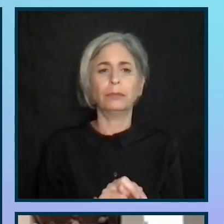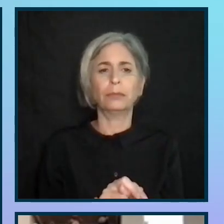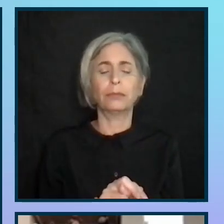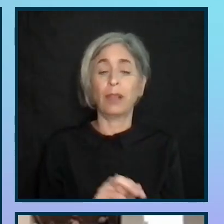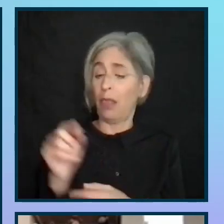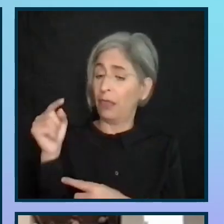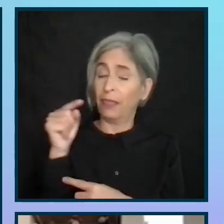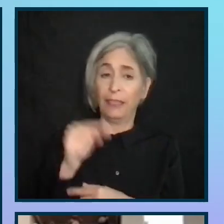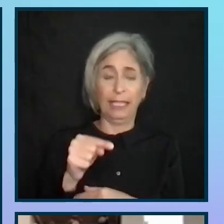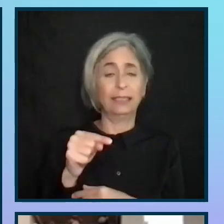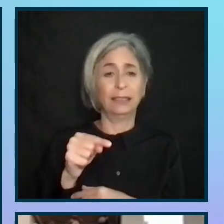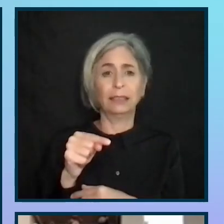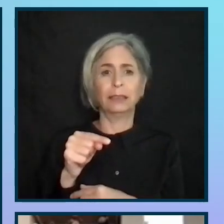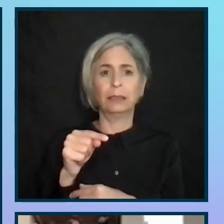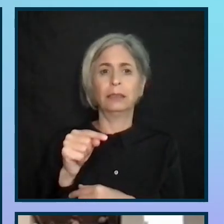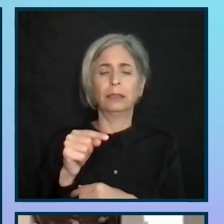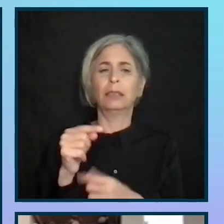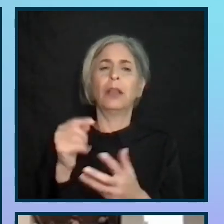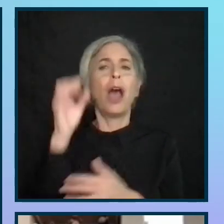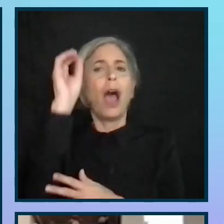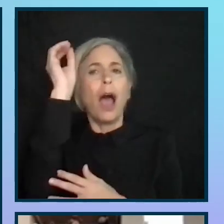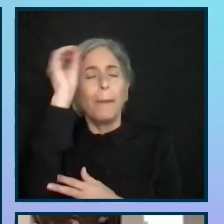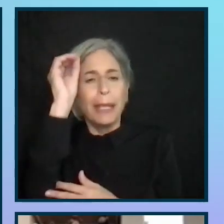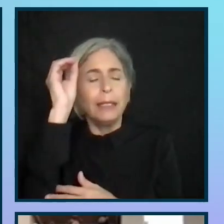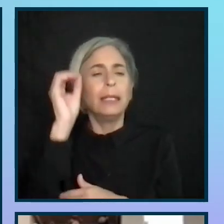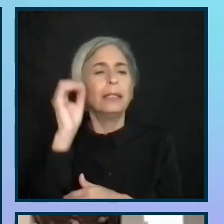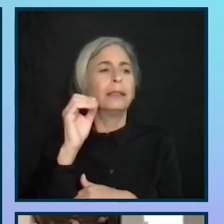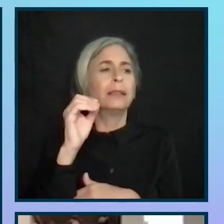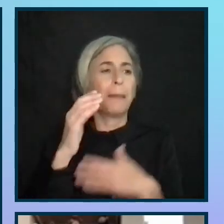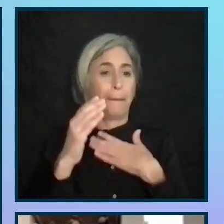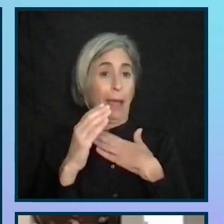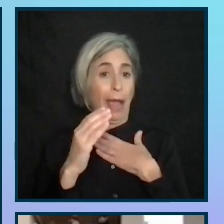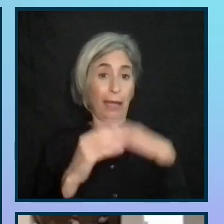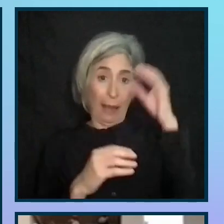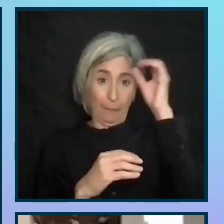This is a lot of opinion. This is a learning process for myself too.